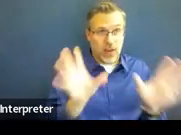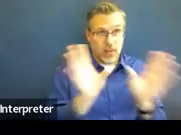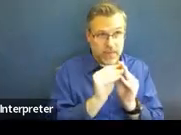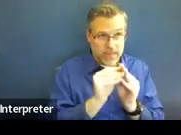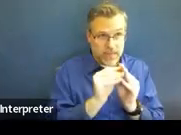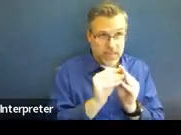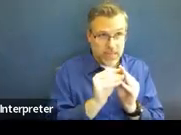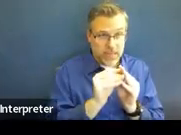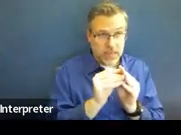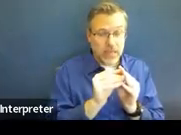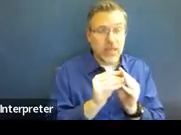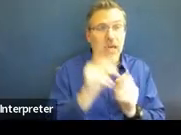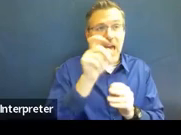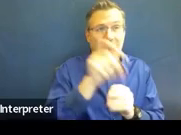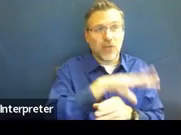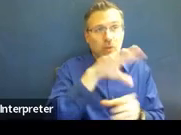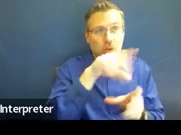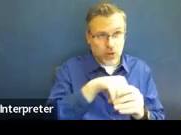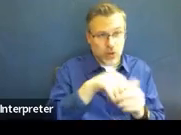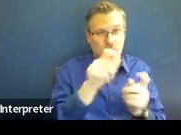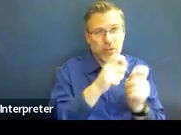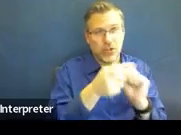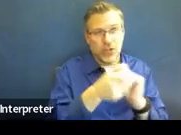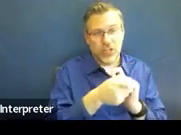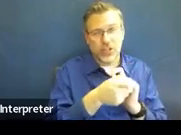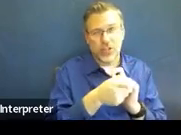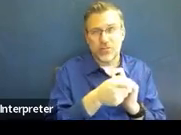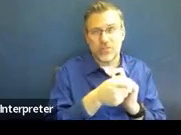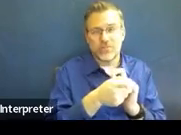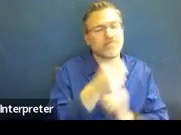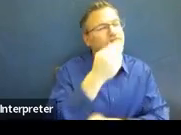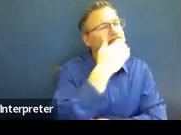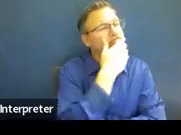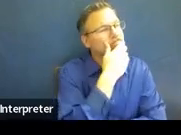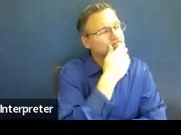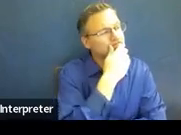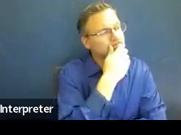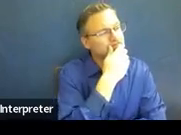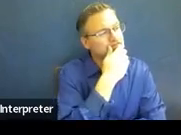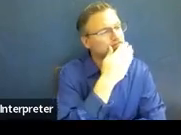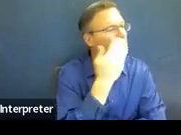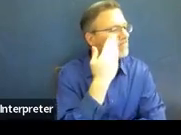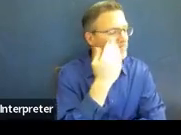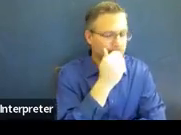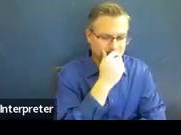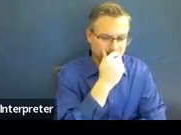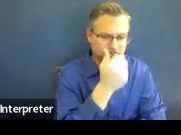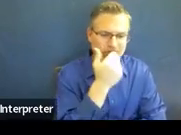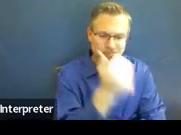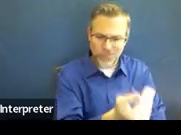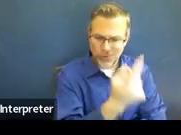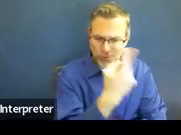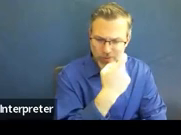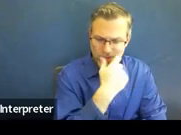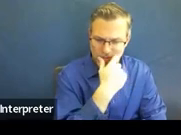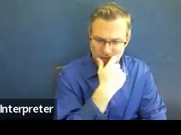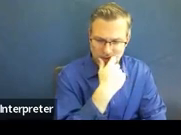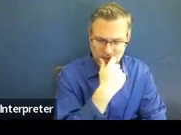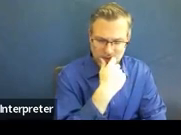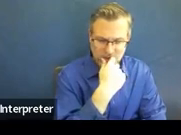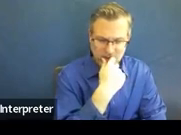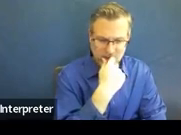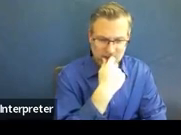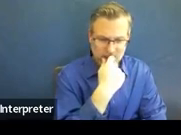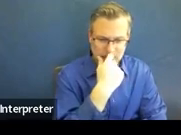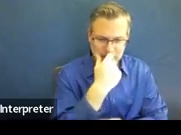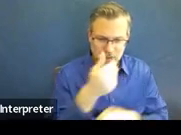the IEP, that's a good question. I don't know if I know the answer to that. Would the new things